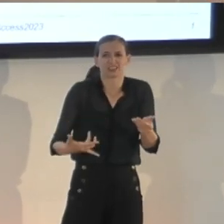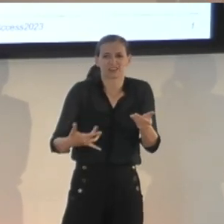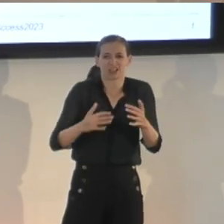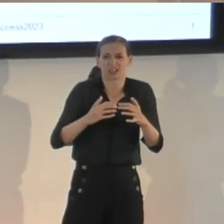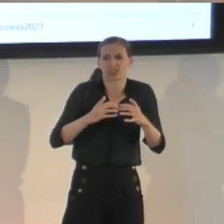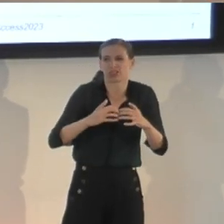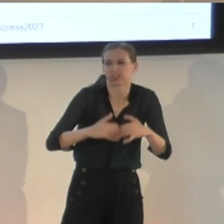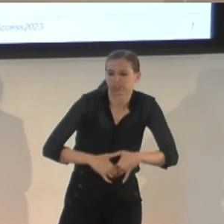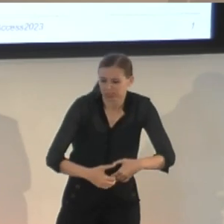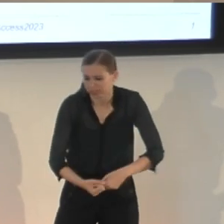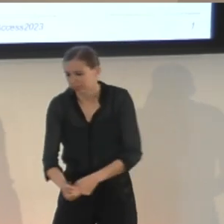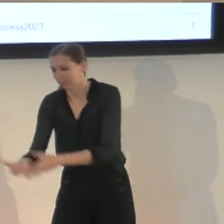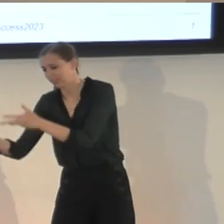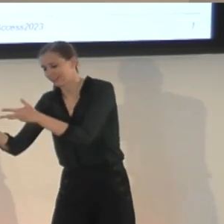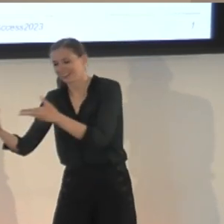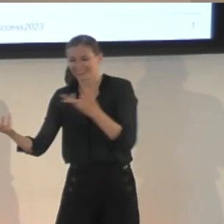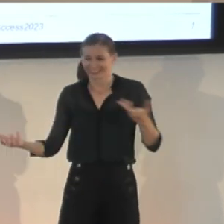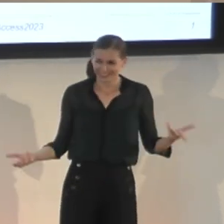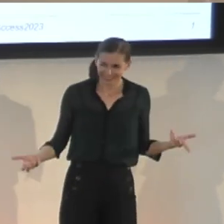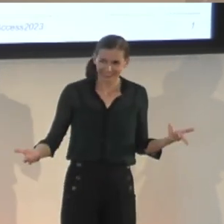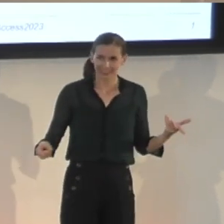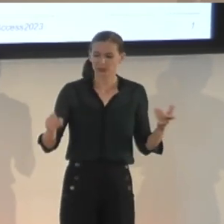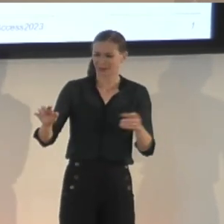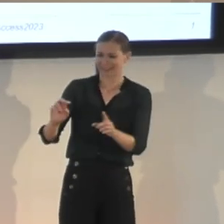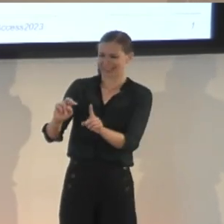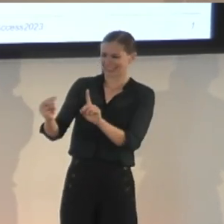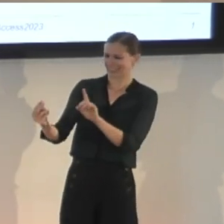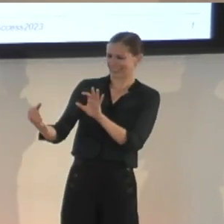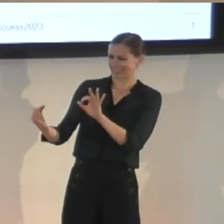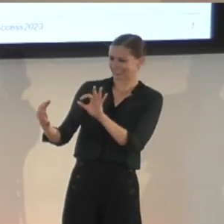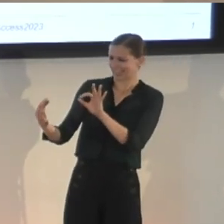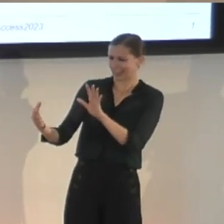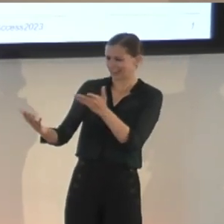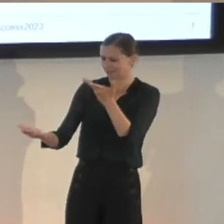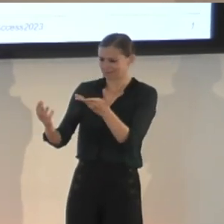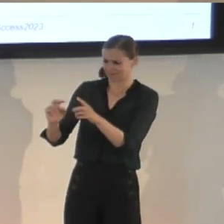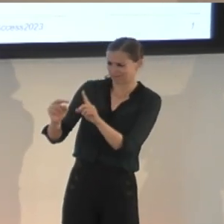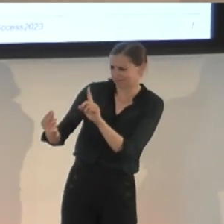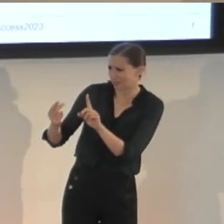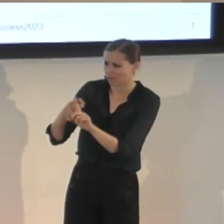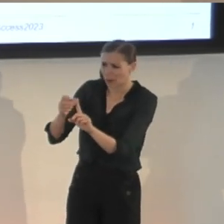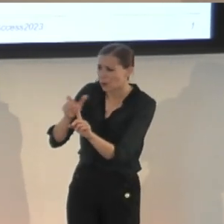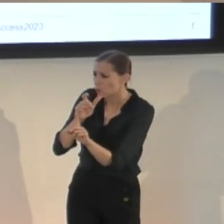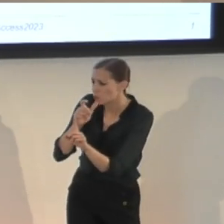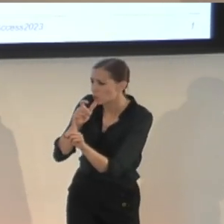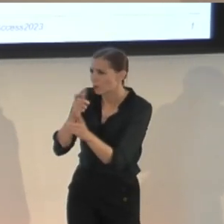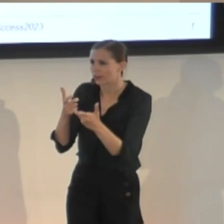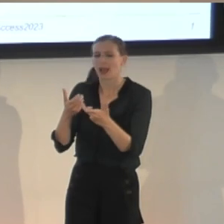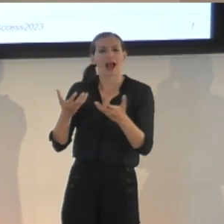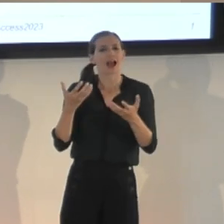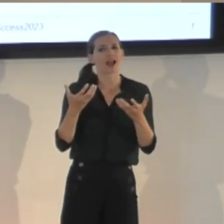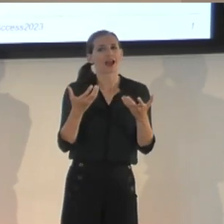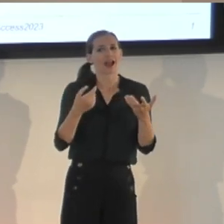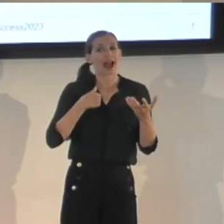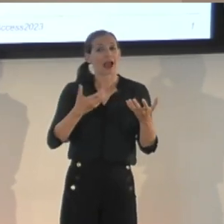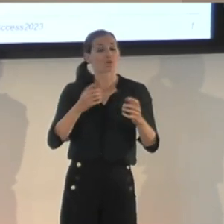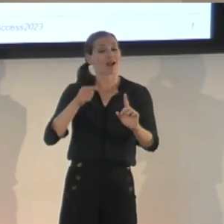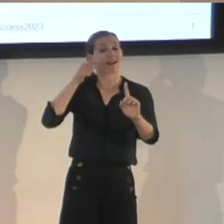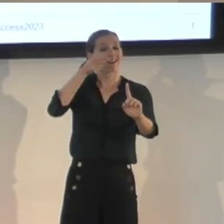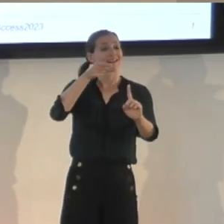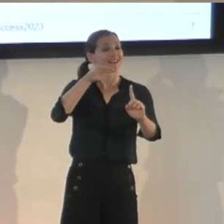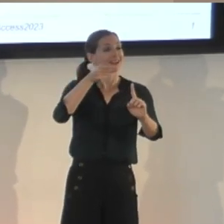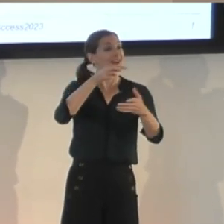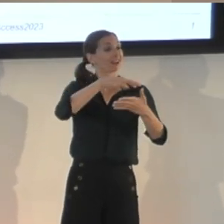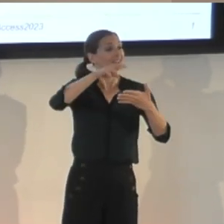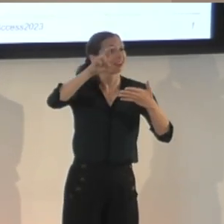any insight, and the question is insight for whom, and what I'm working more is, you know, going from an outcome, intended outcome, and then going backwards.